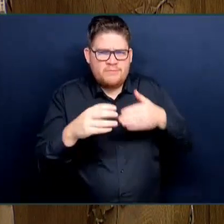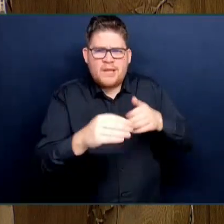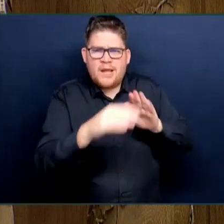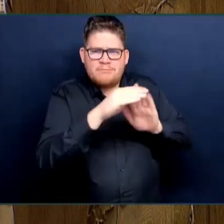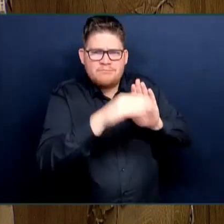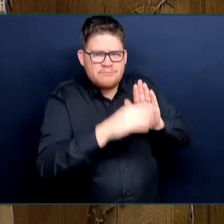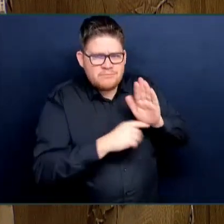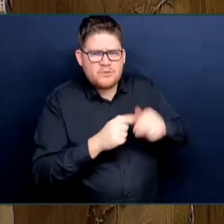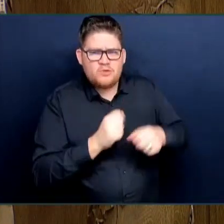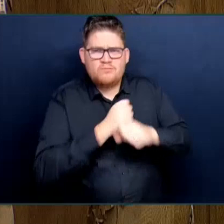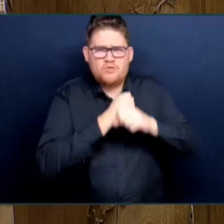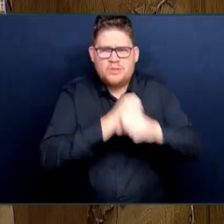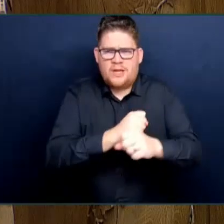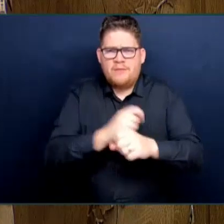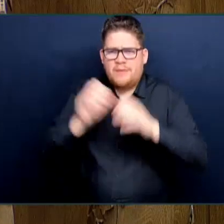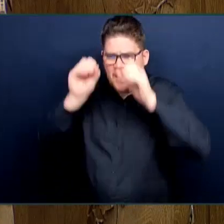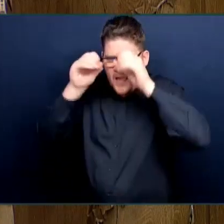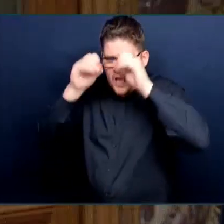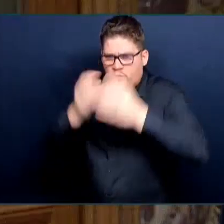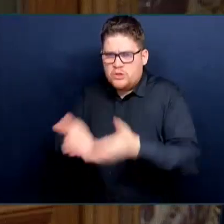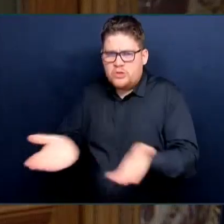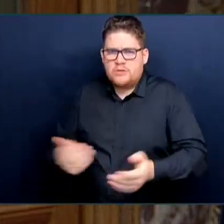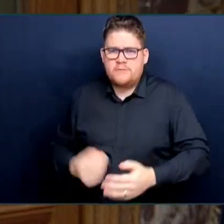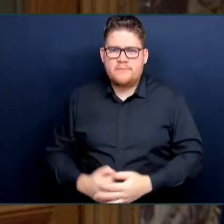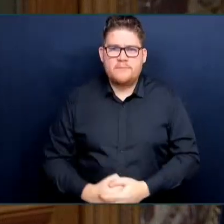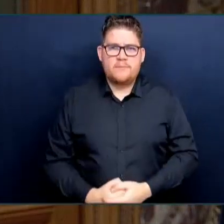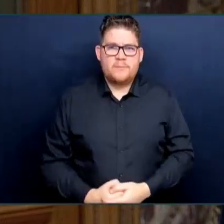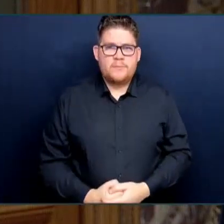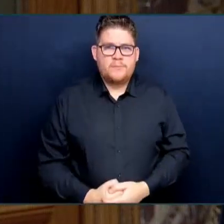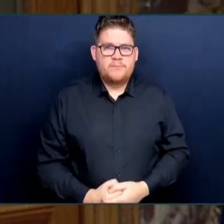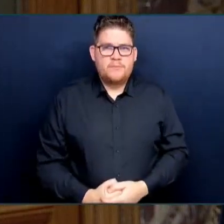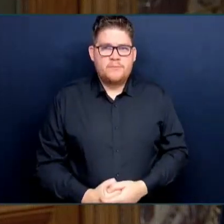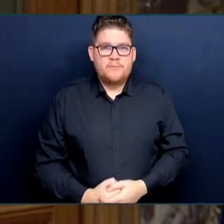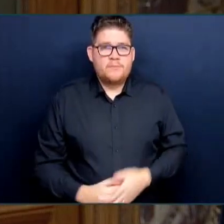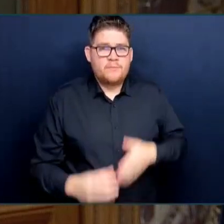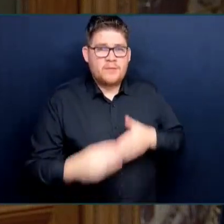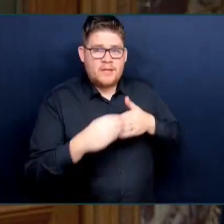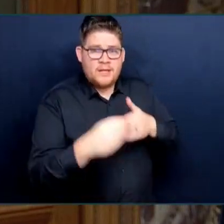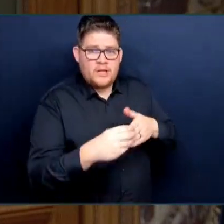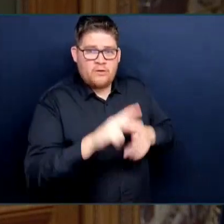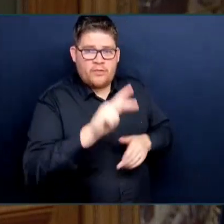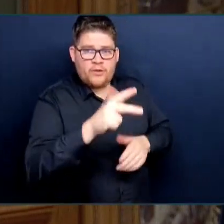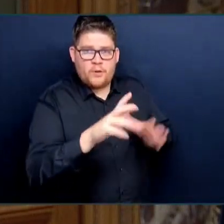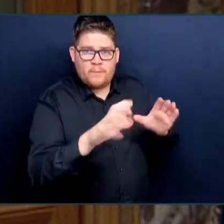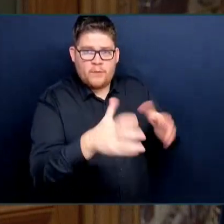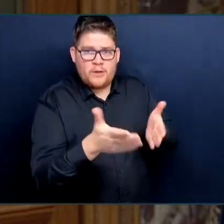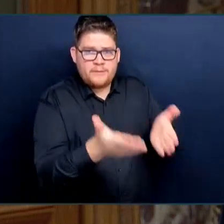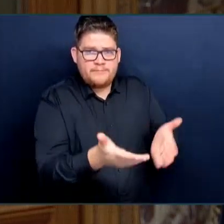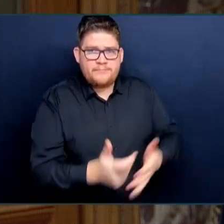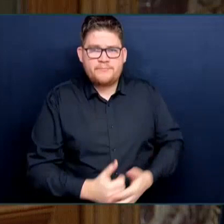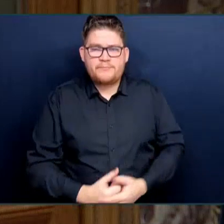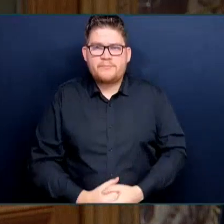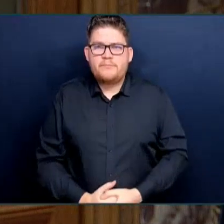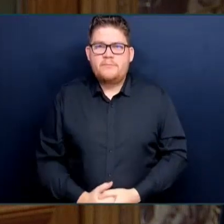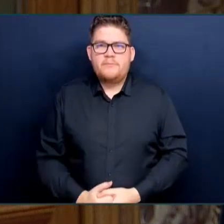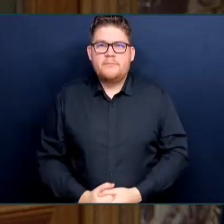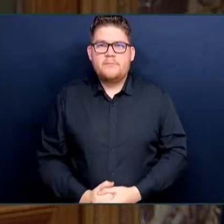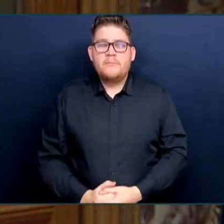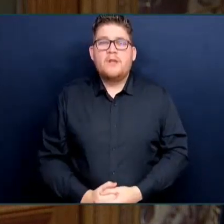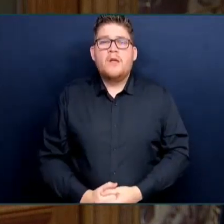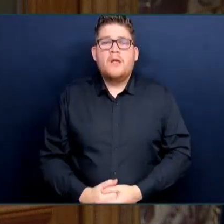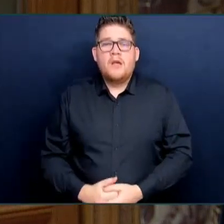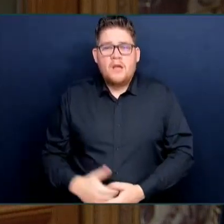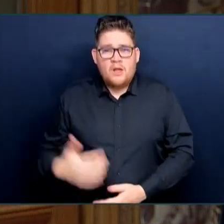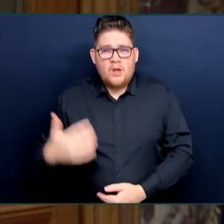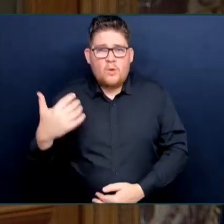Leader of third parties supplemental. Honourable Speaker, thank you very much. Wow. We are down to one bird in the wild.